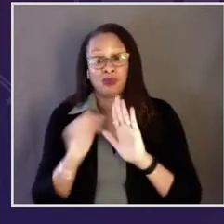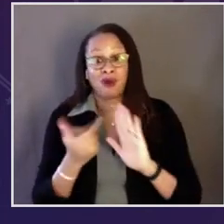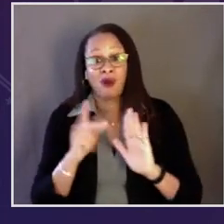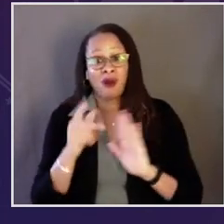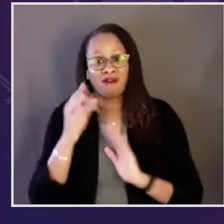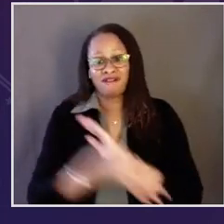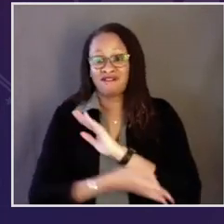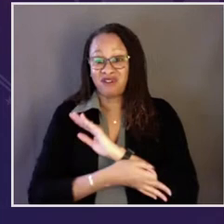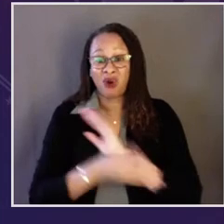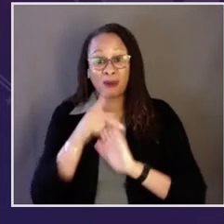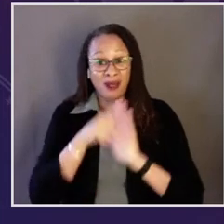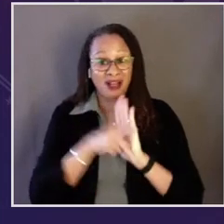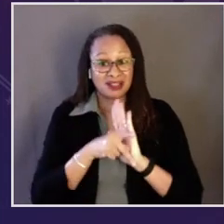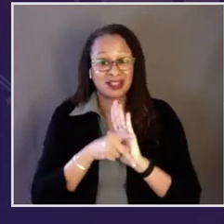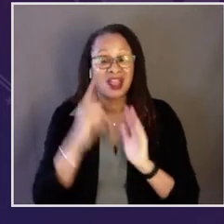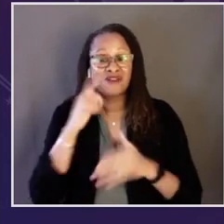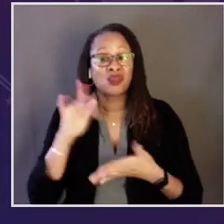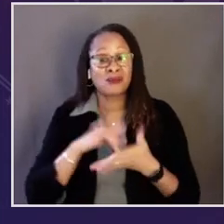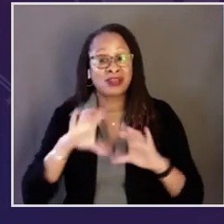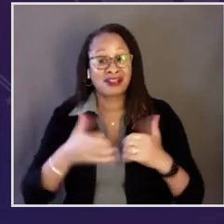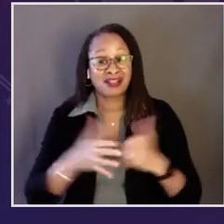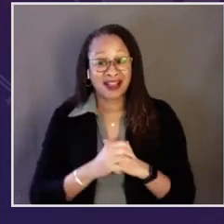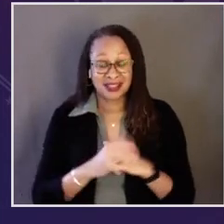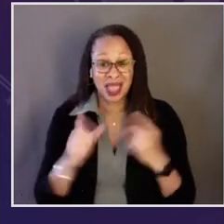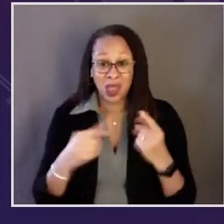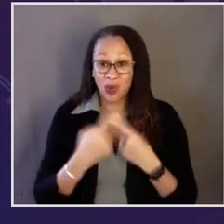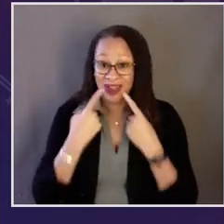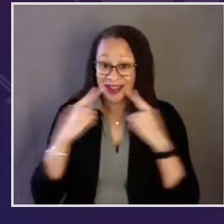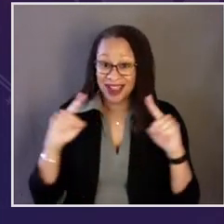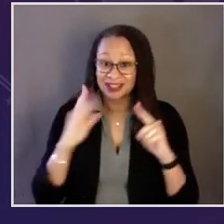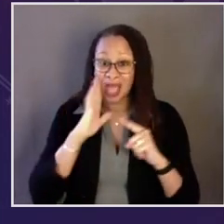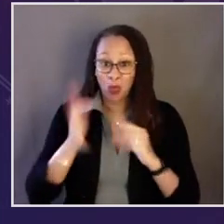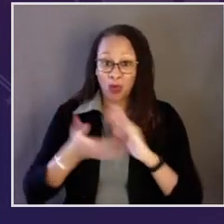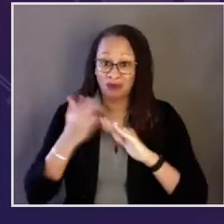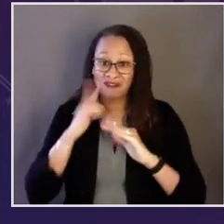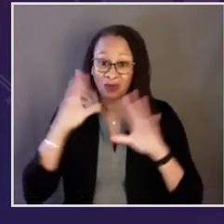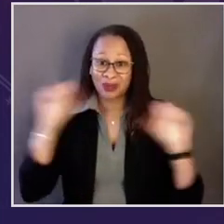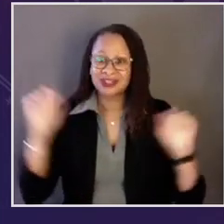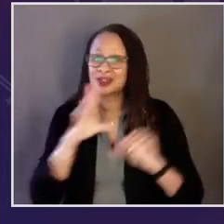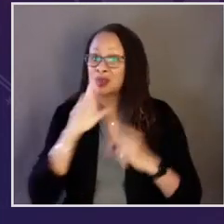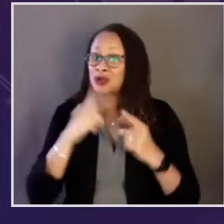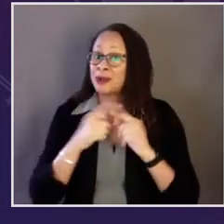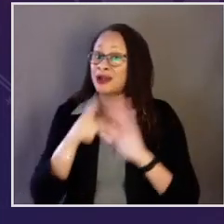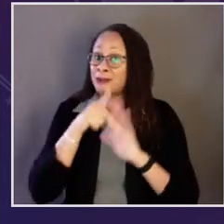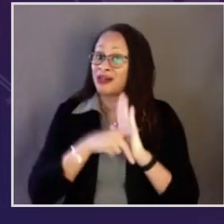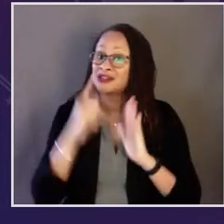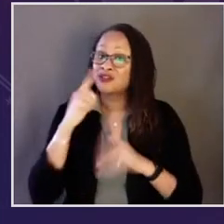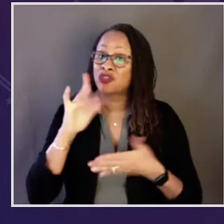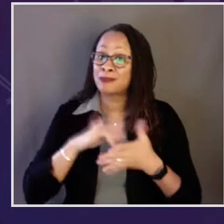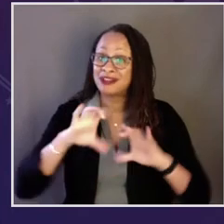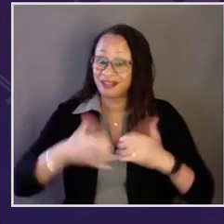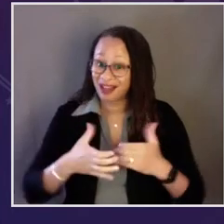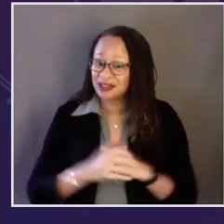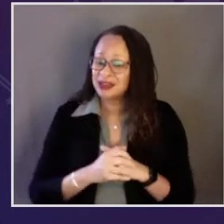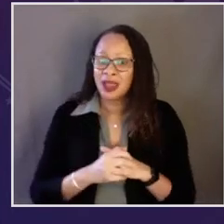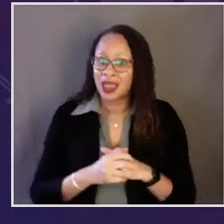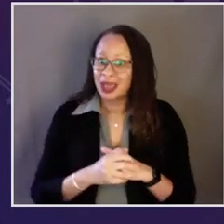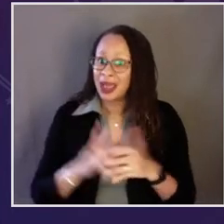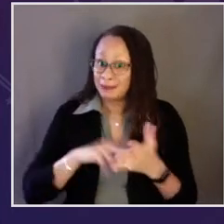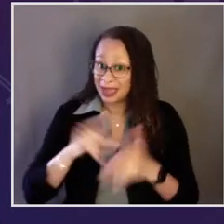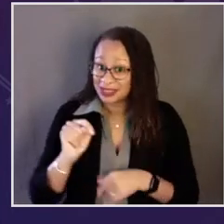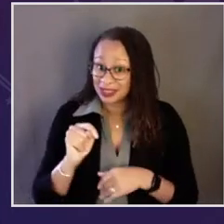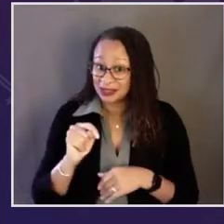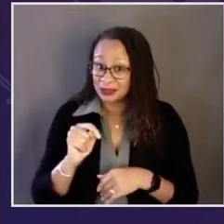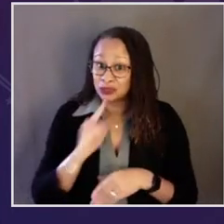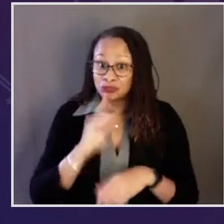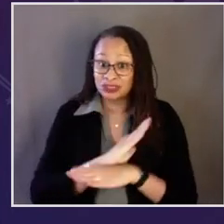out our foreign policy, foreign policy for the middle class. When I announced my candidacy, I talked about a foreign policy for the